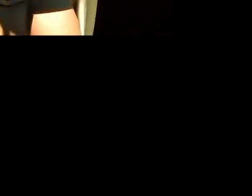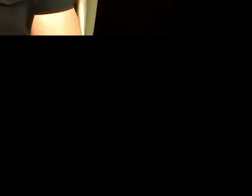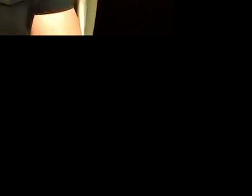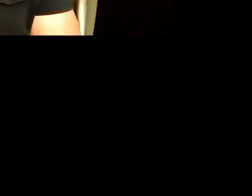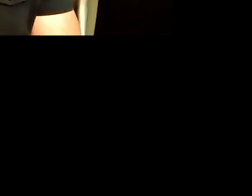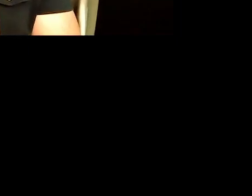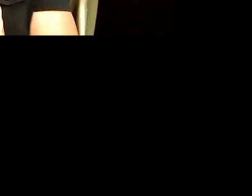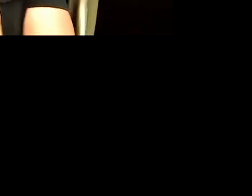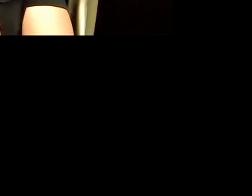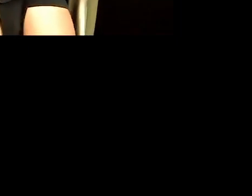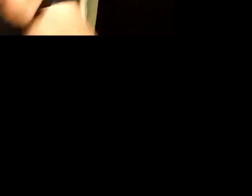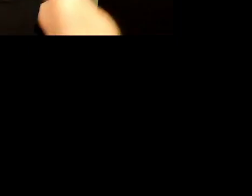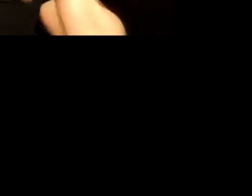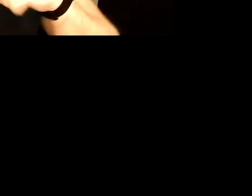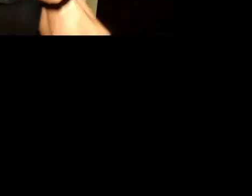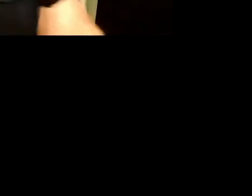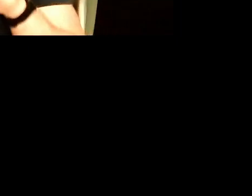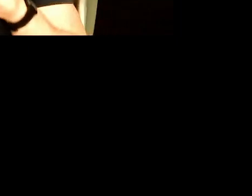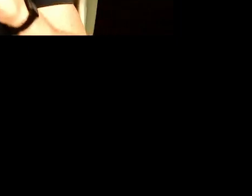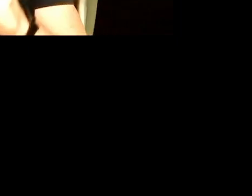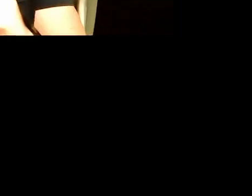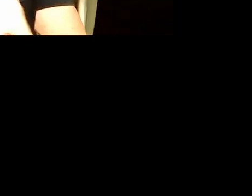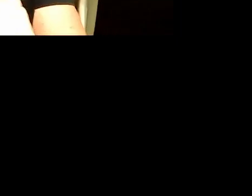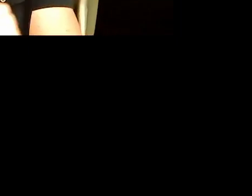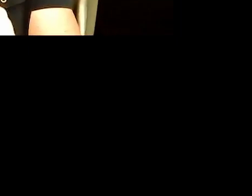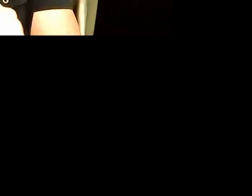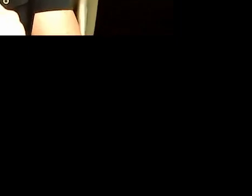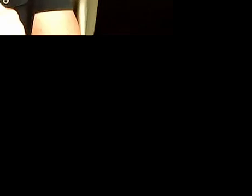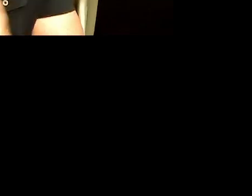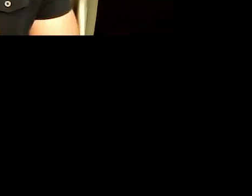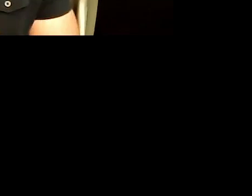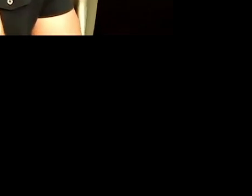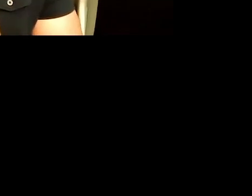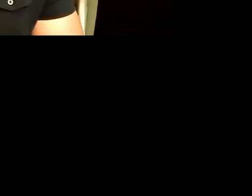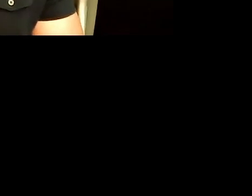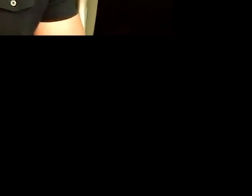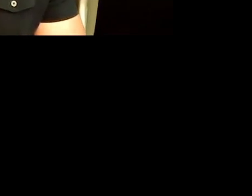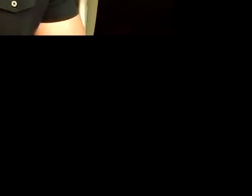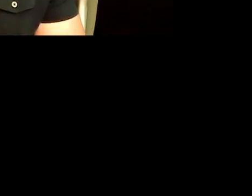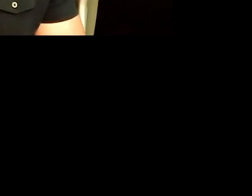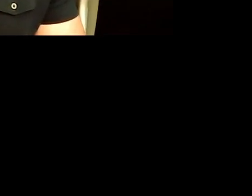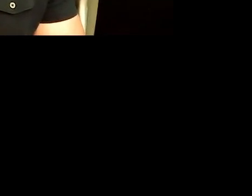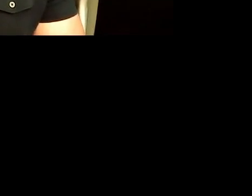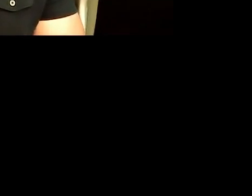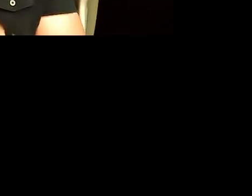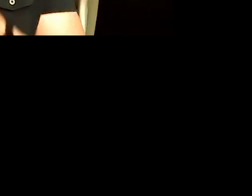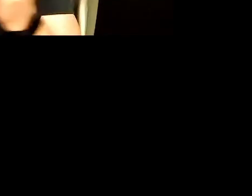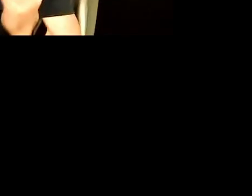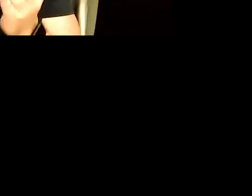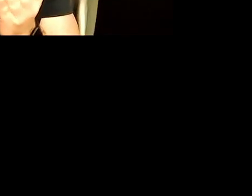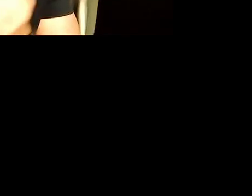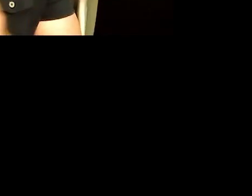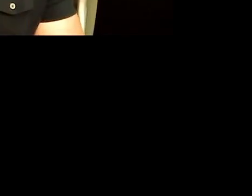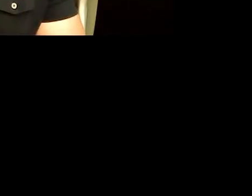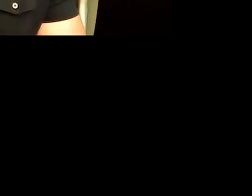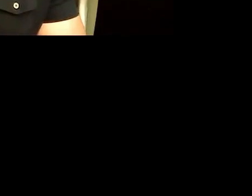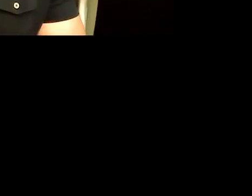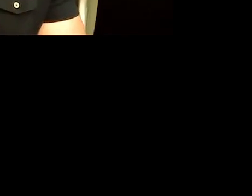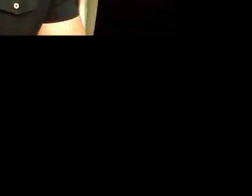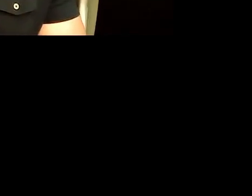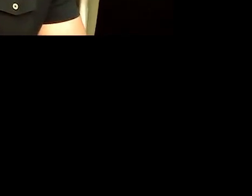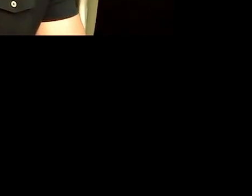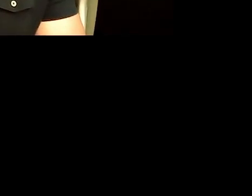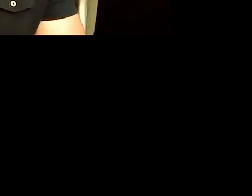this conference is all about. You know, Mahesh on the one side, Christina and and me and